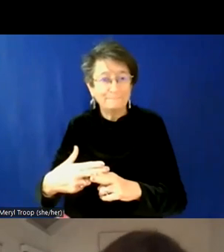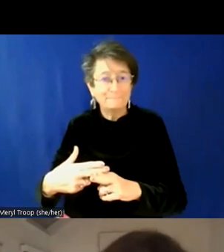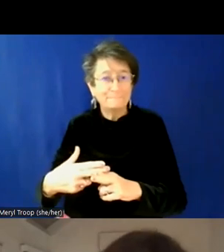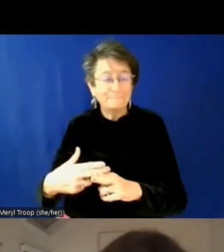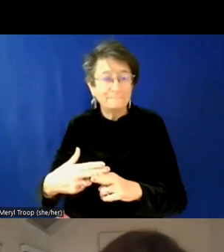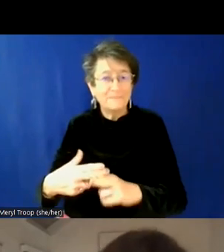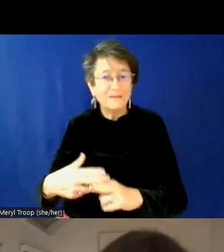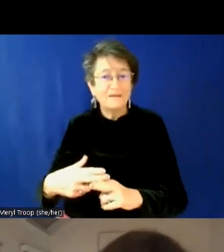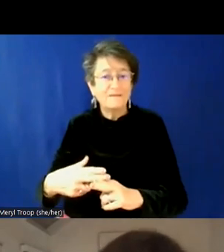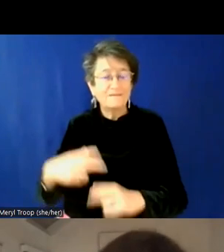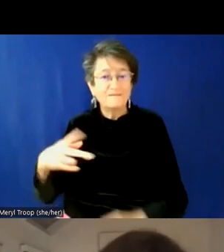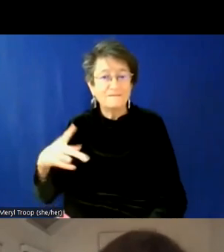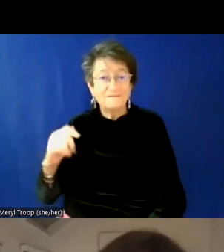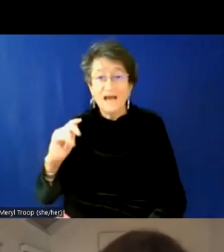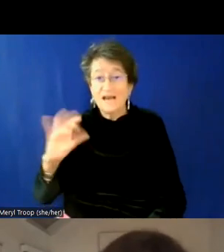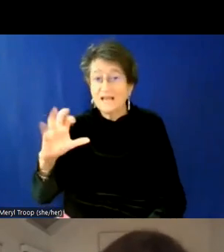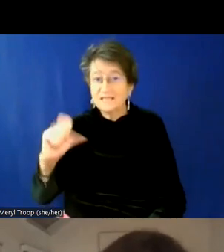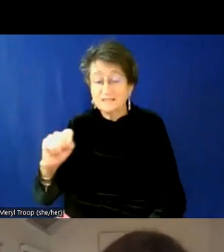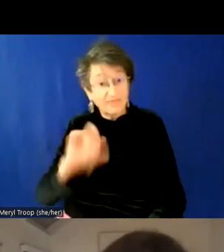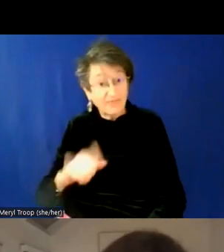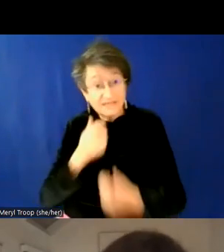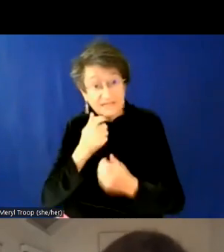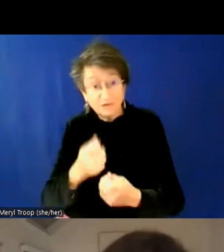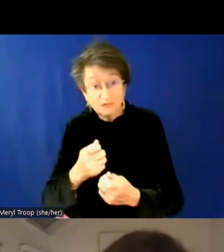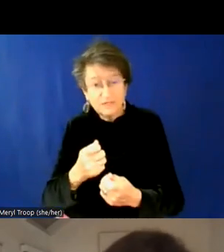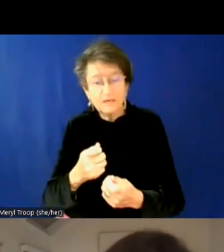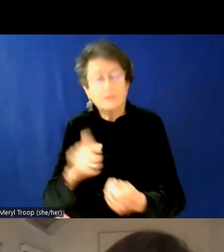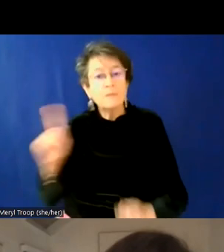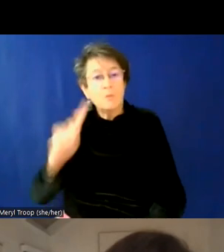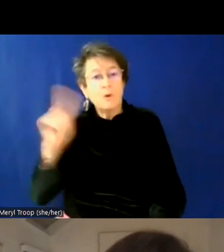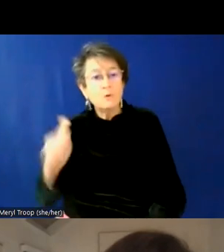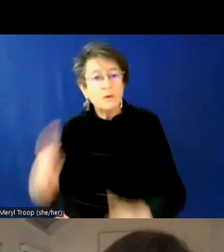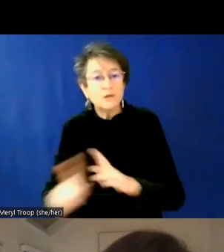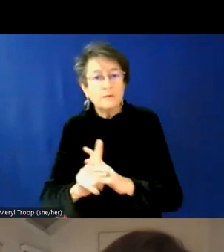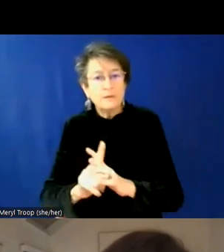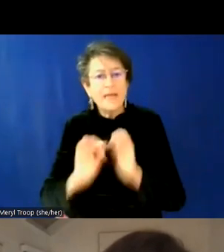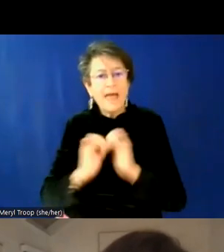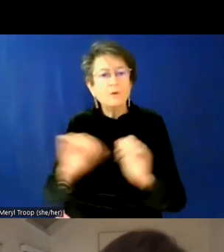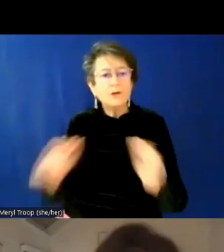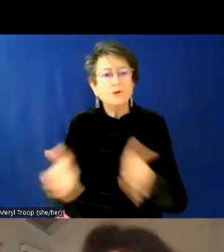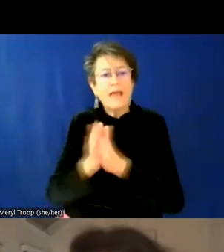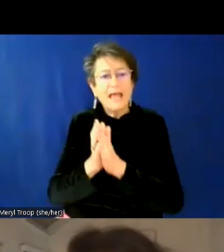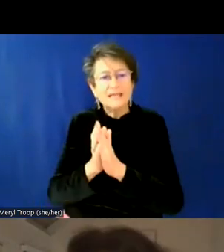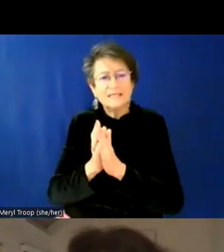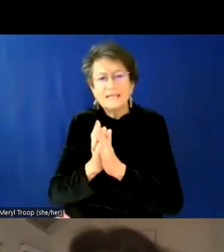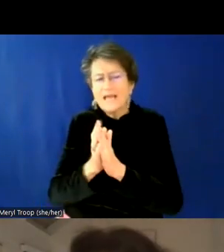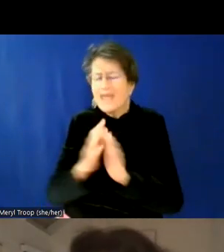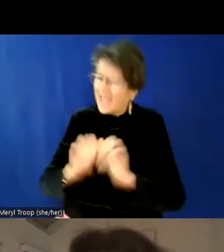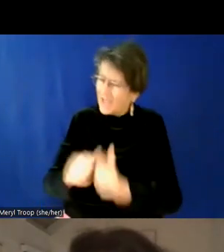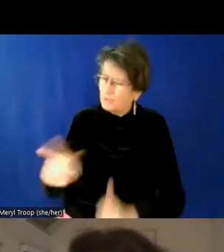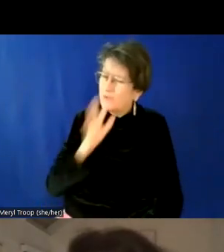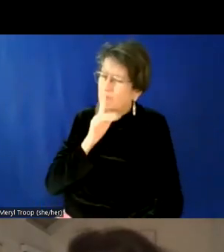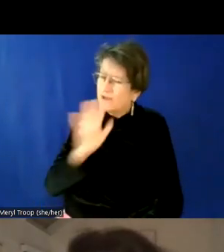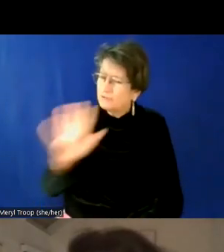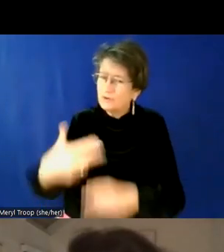interesting. Um, but I think, you know, the, I think one of the questions that came up is, know, what's the best way to ask someone how to pronounce their name. And I think